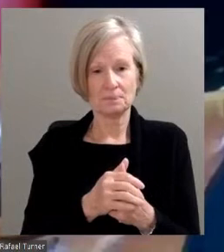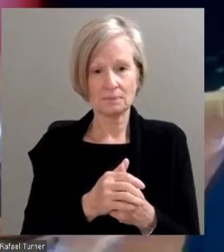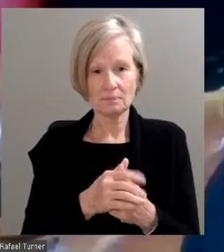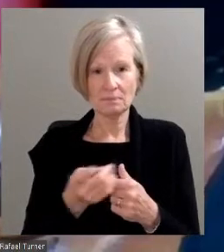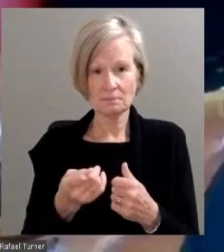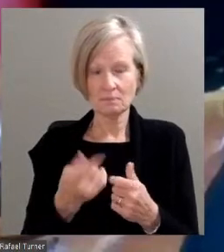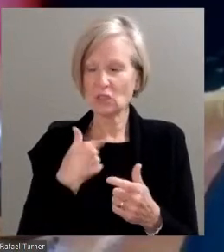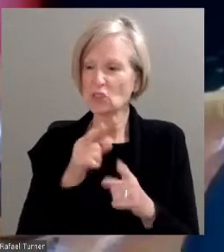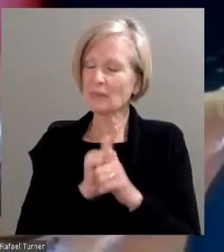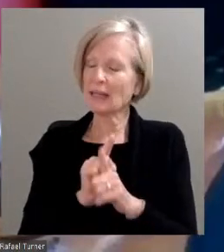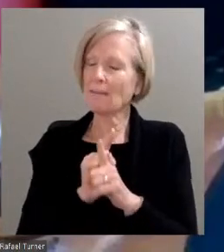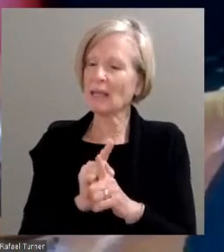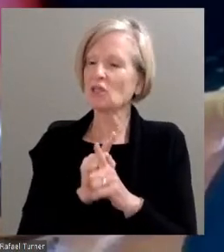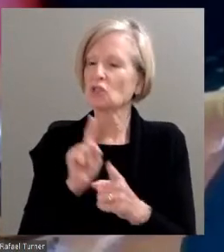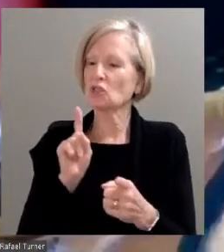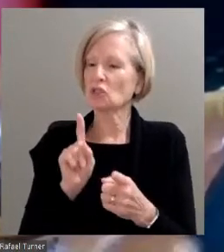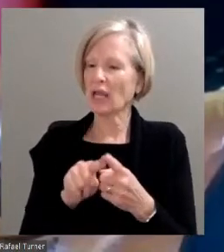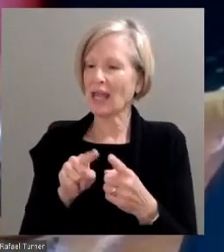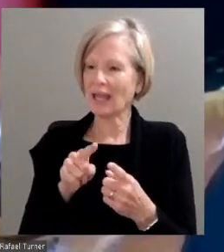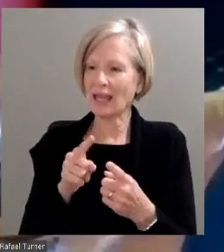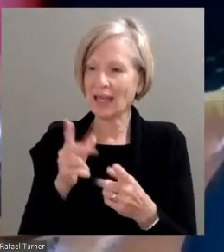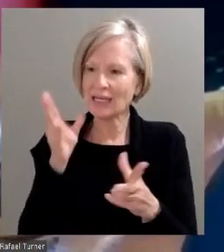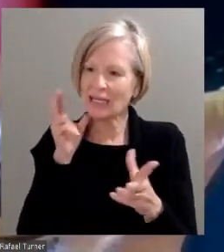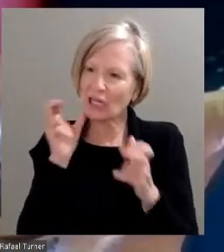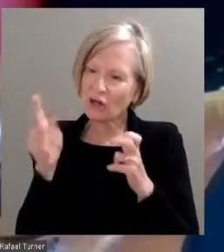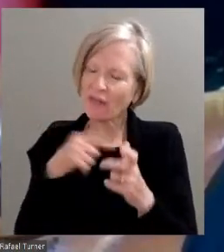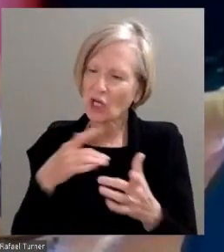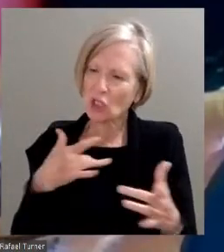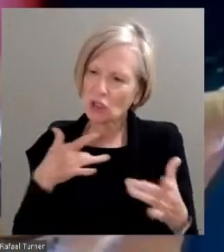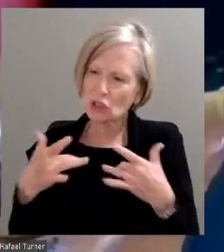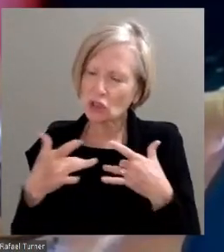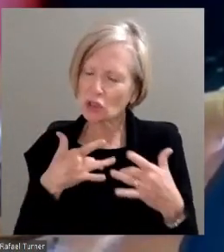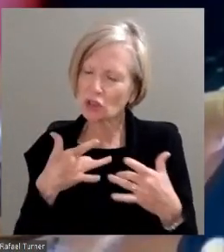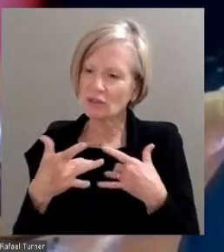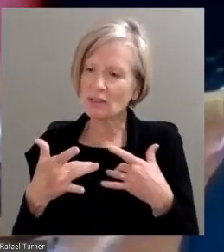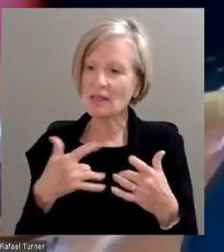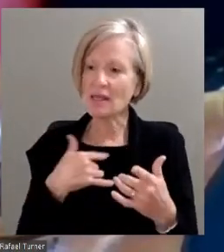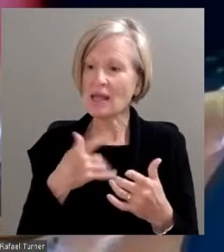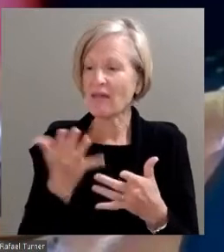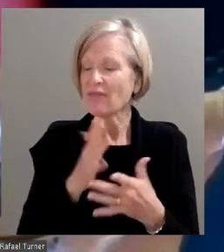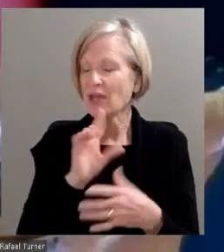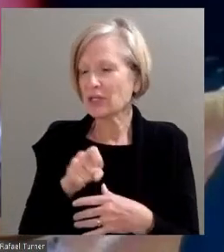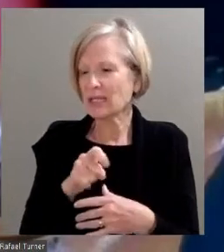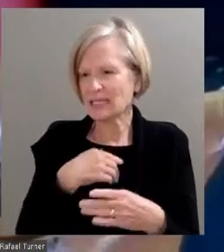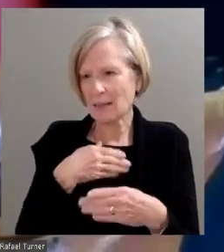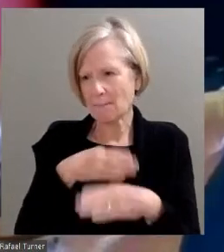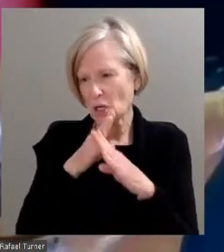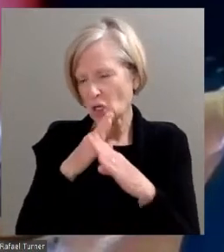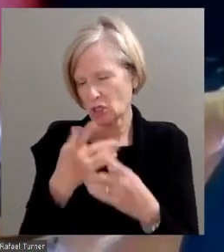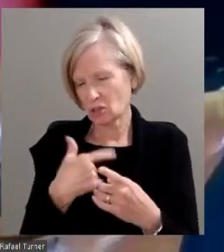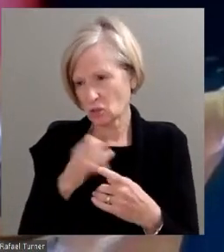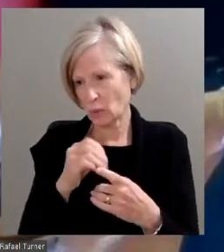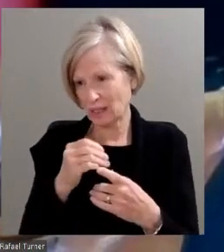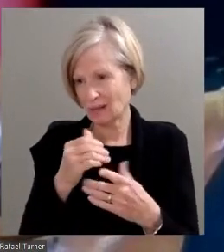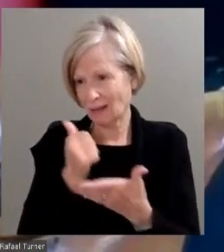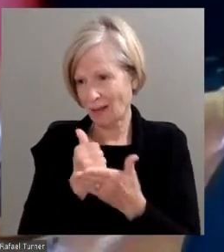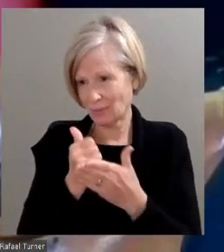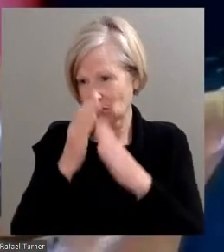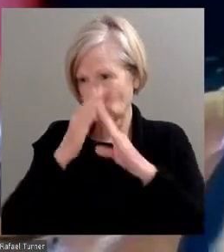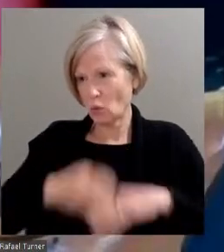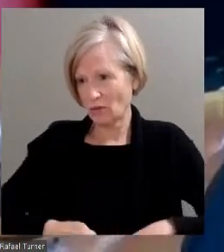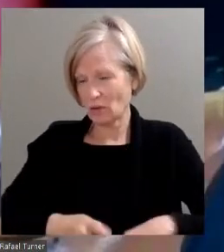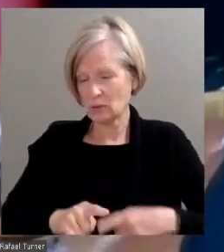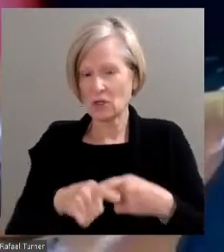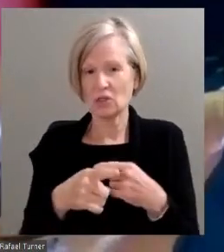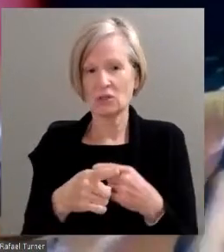being a mentor and hearing, you know, from students and hearing what their concerns are, and what the needs and barriers are so we can help remove those barriers. so